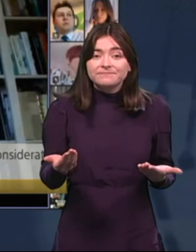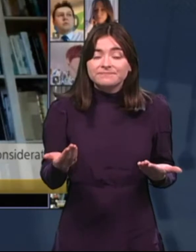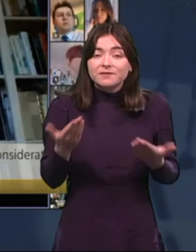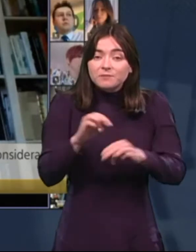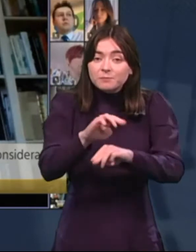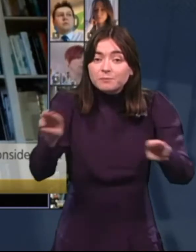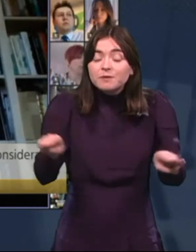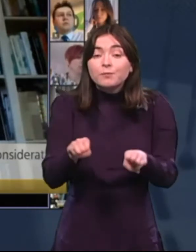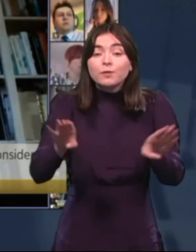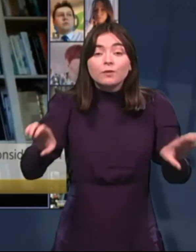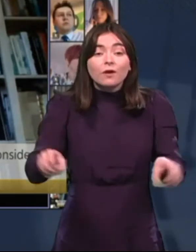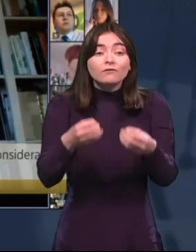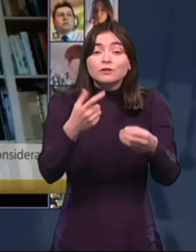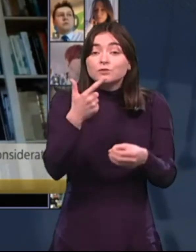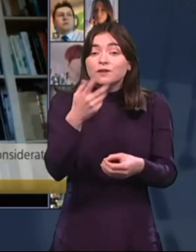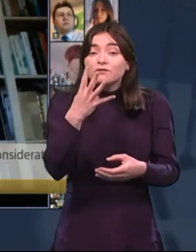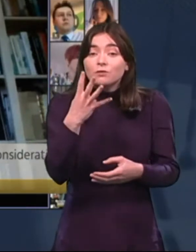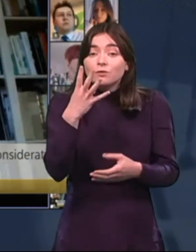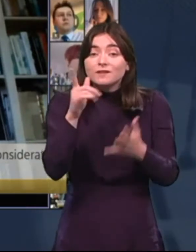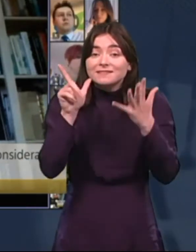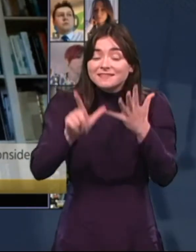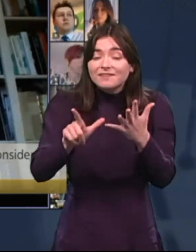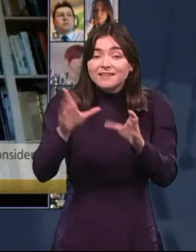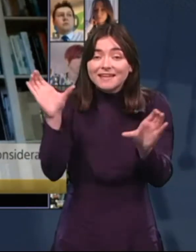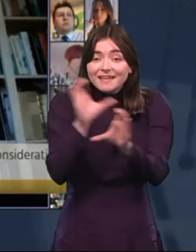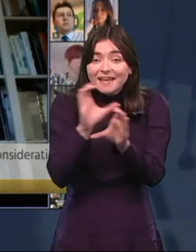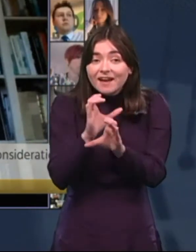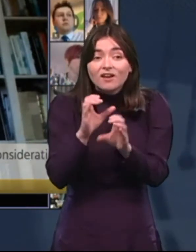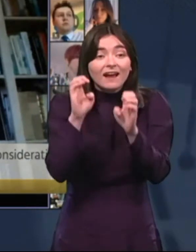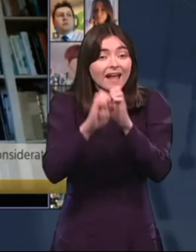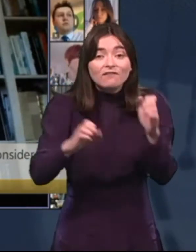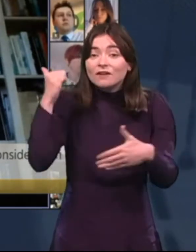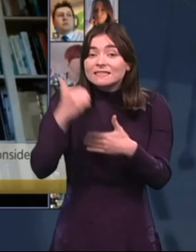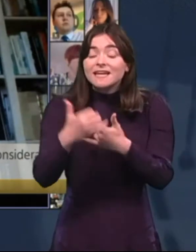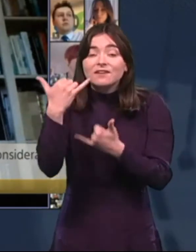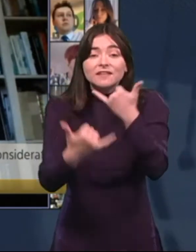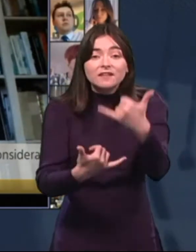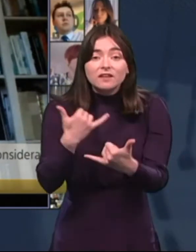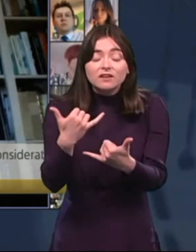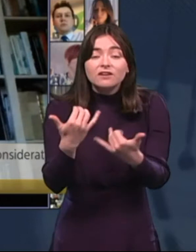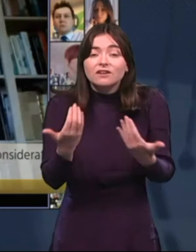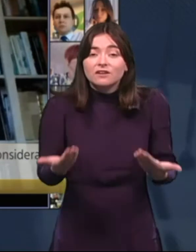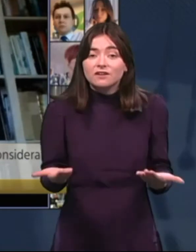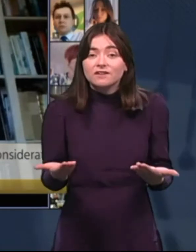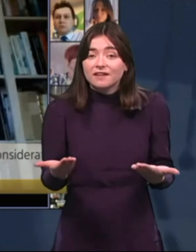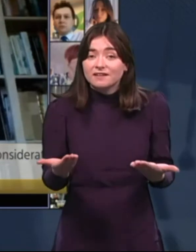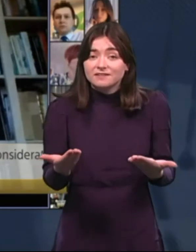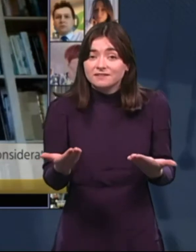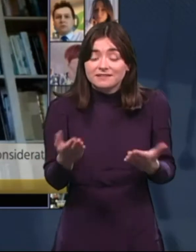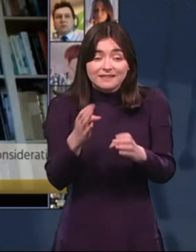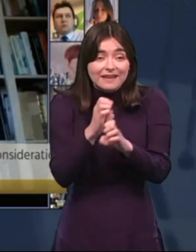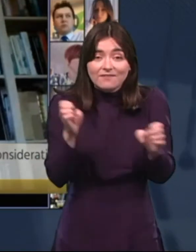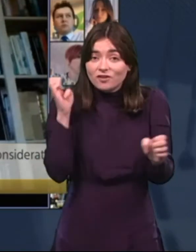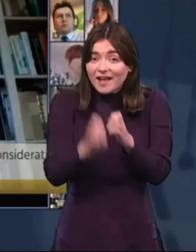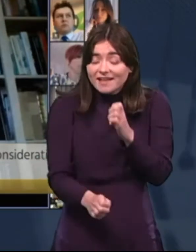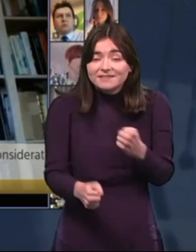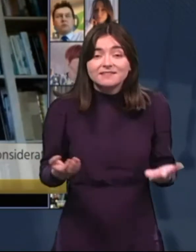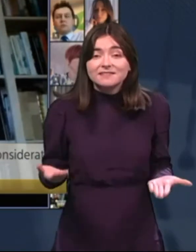people offering 24-7 care. It's 365 days a year. And, you know, it's endless. So obviously,